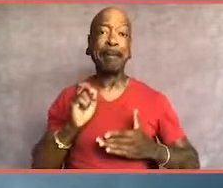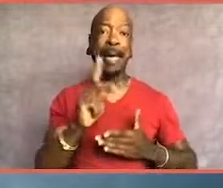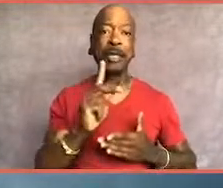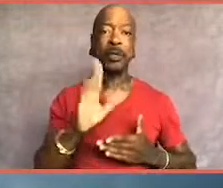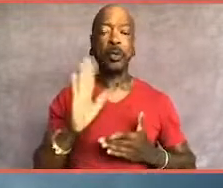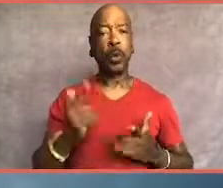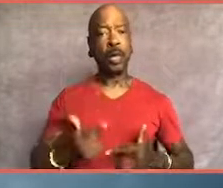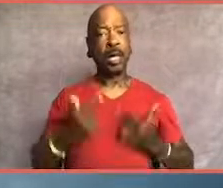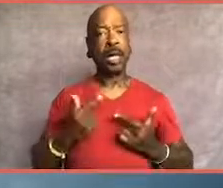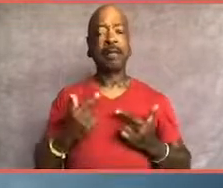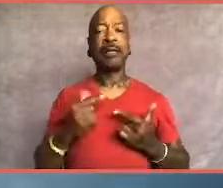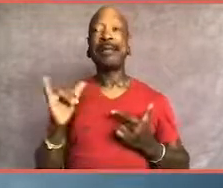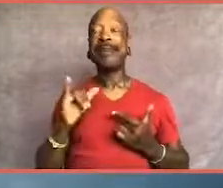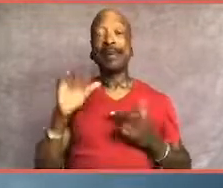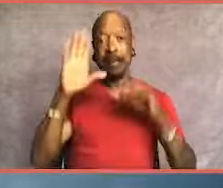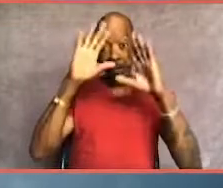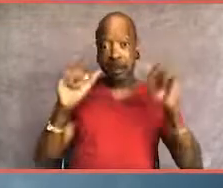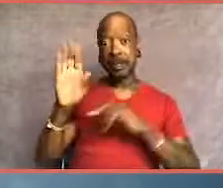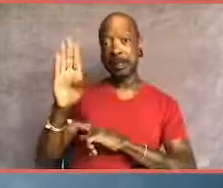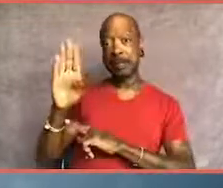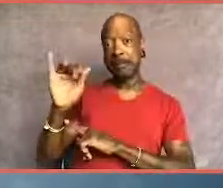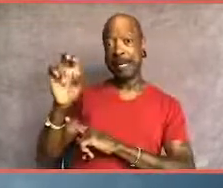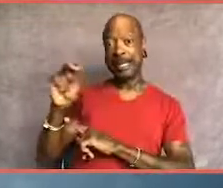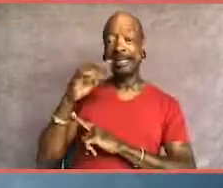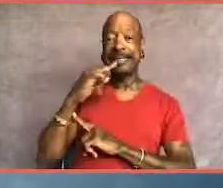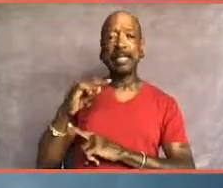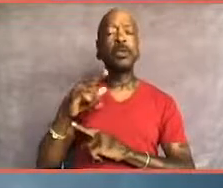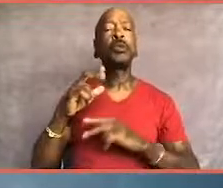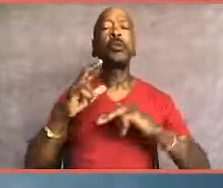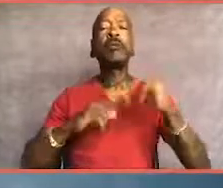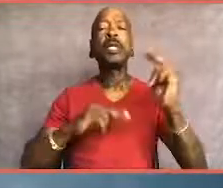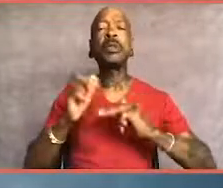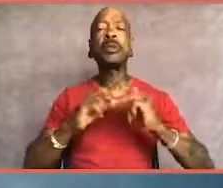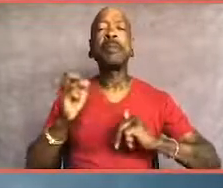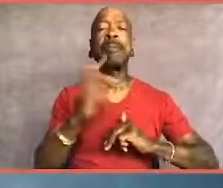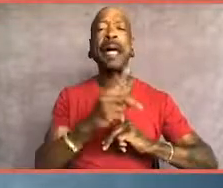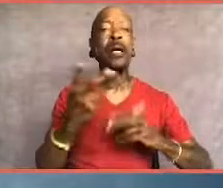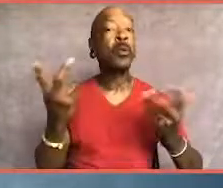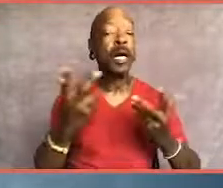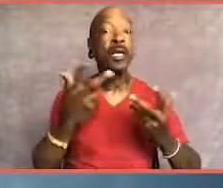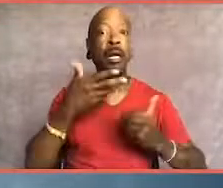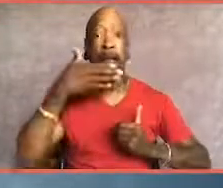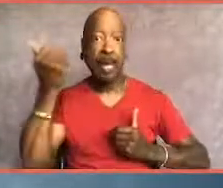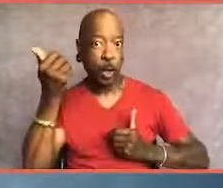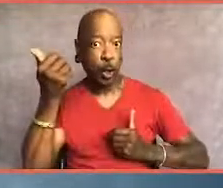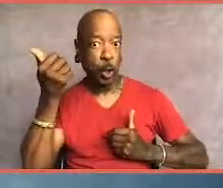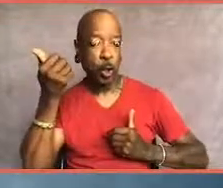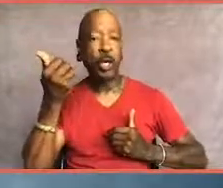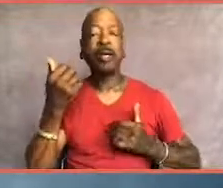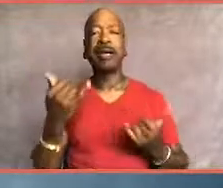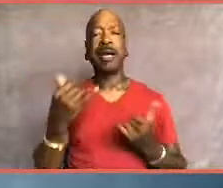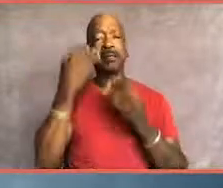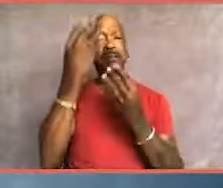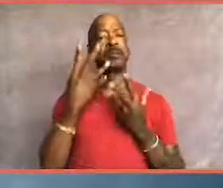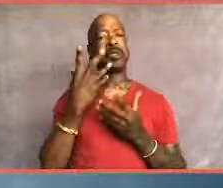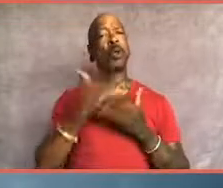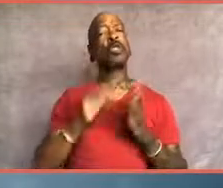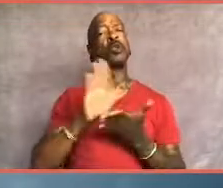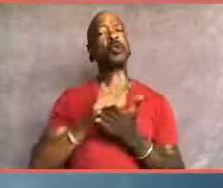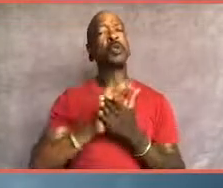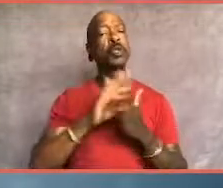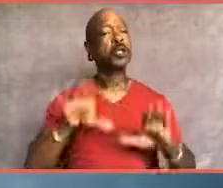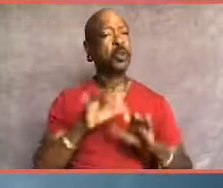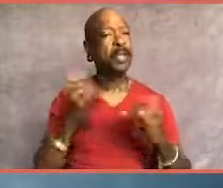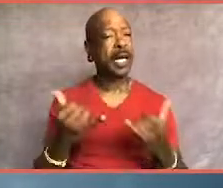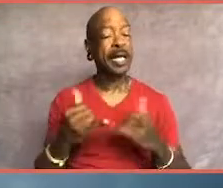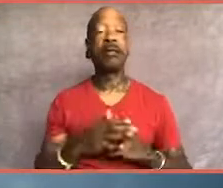president has said, to build back better. In that regard, tell me how the school is doing now. So the plan has always